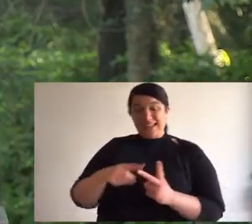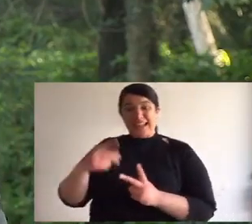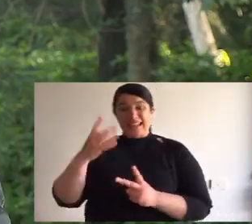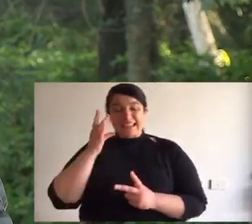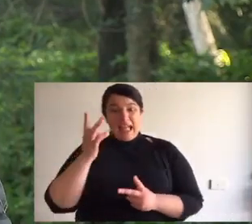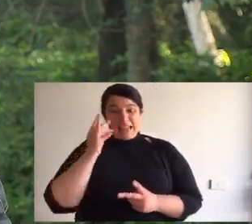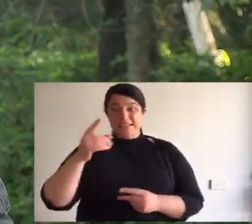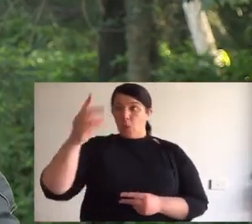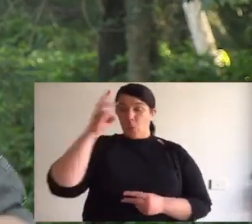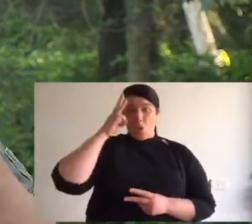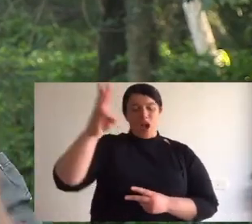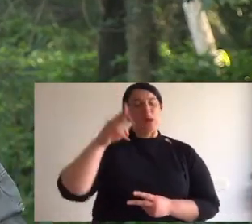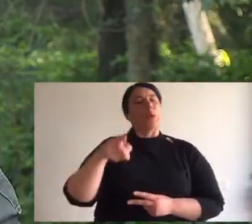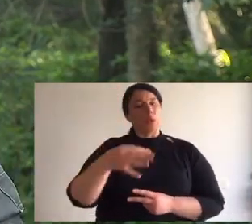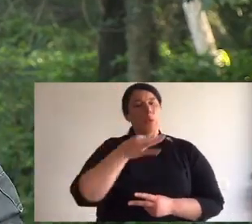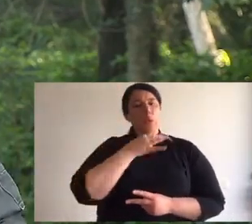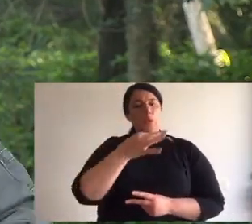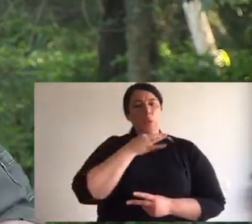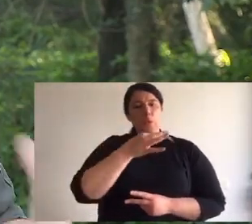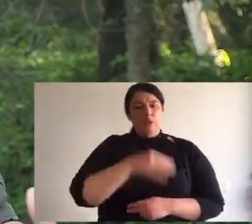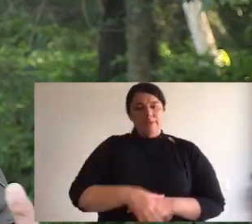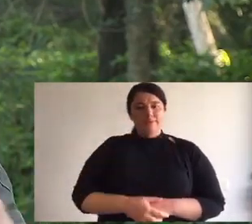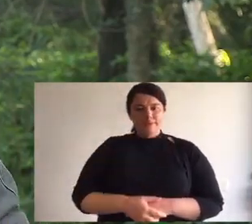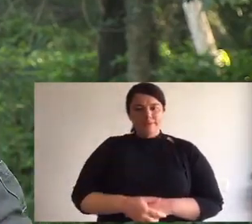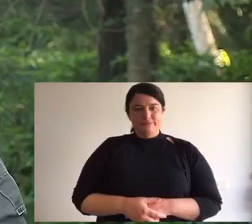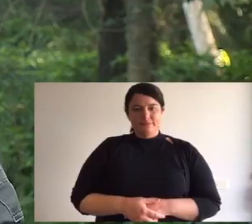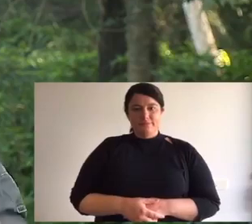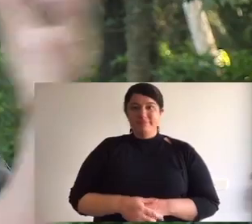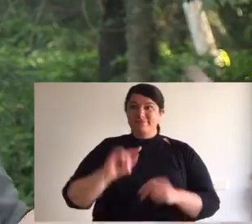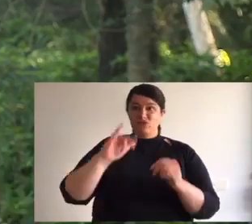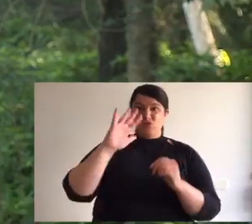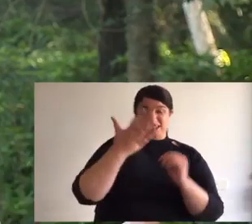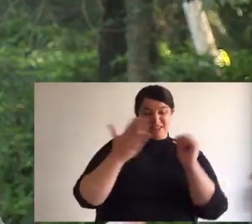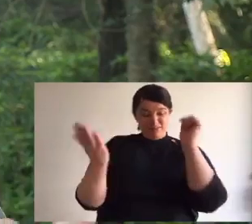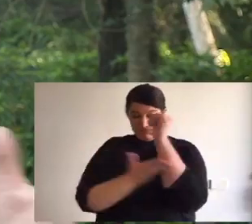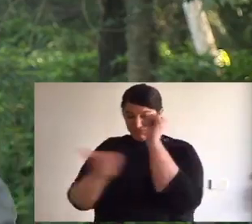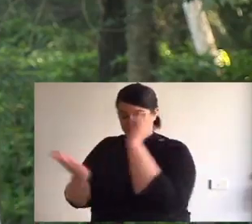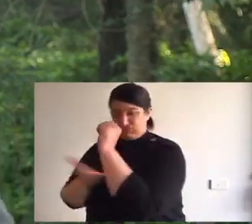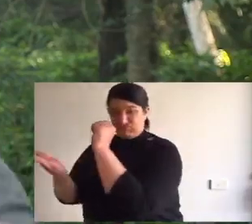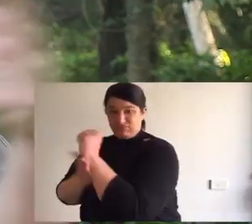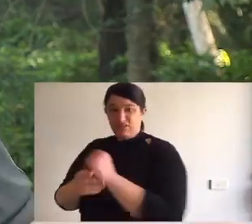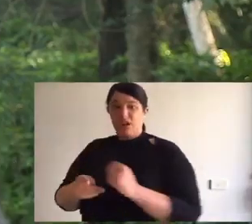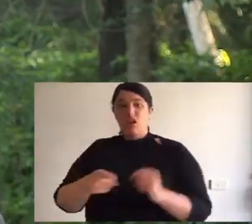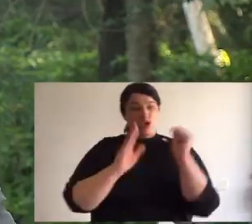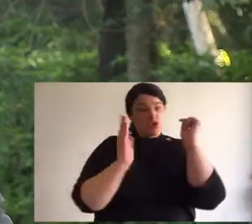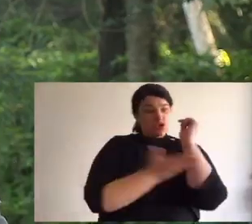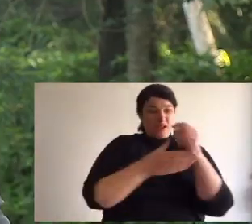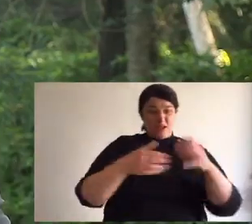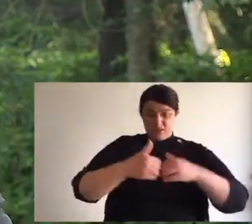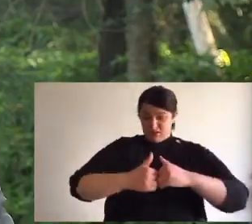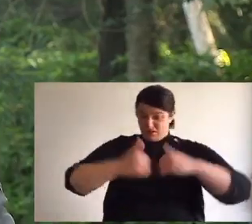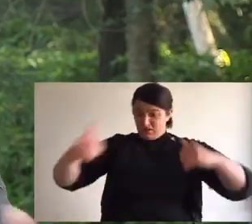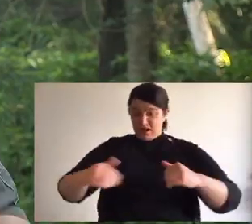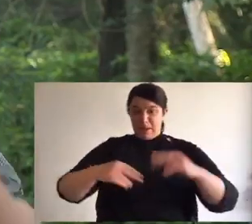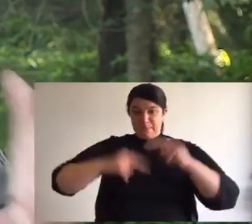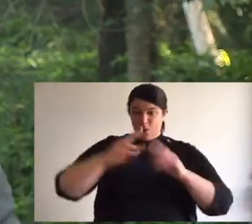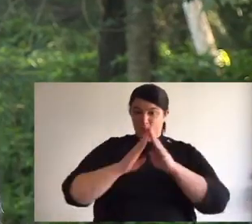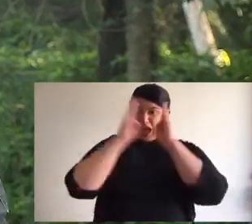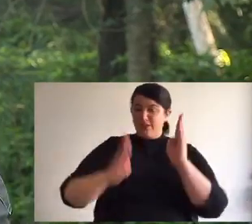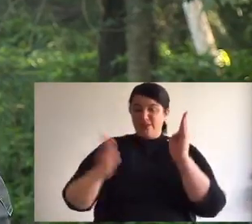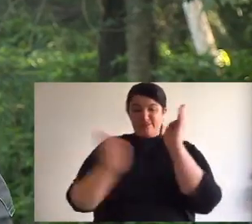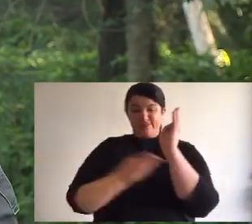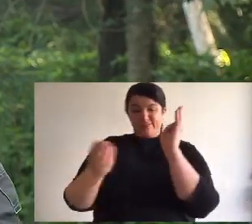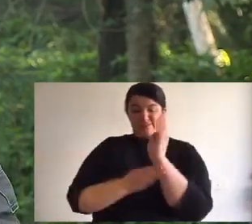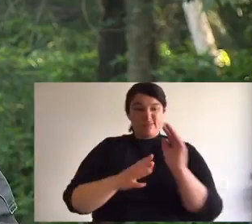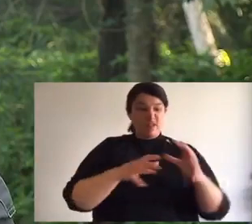fox and the feral cat is a real problem. Beyond that we've got habitat destruction, habitat fragmentation. We've simply